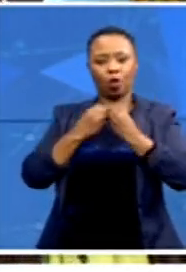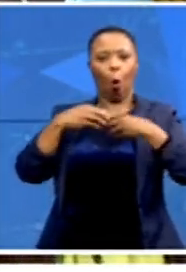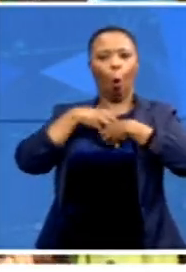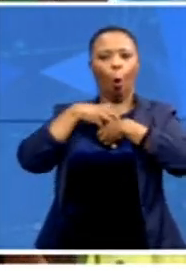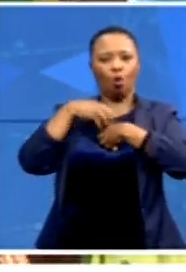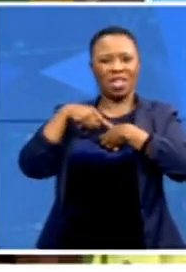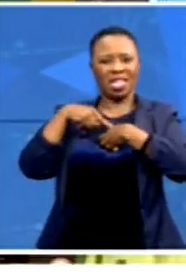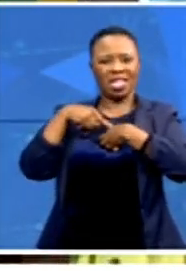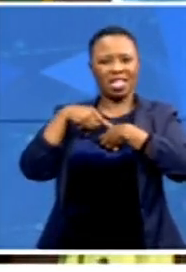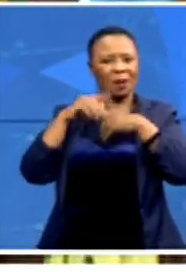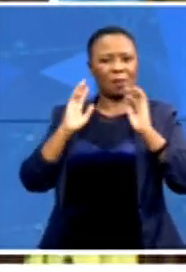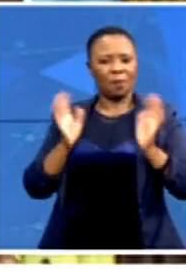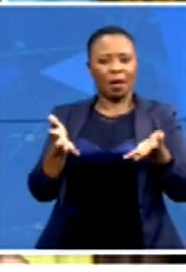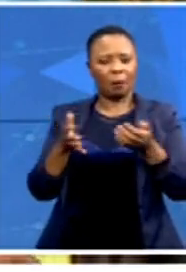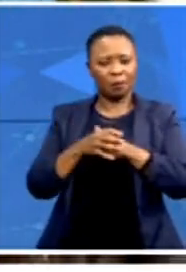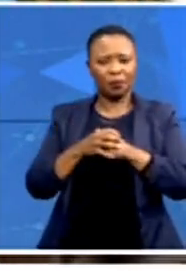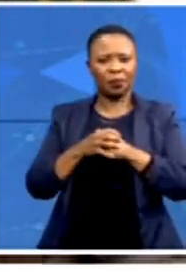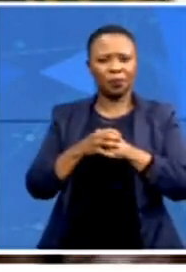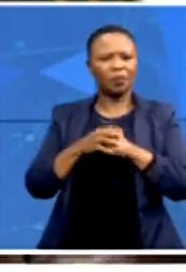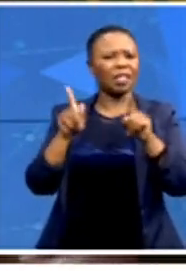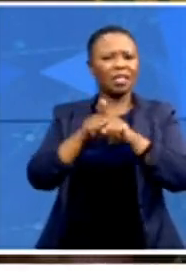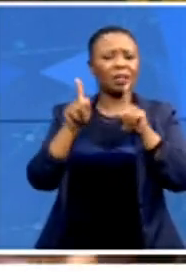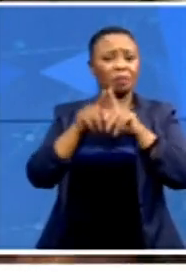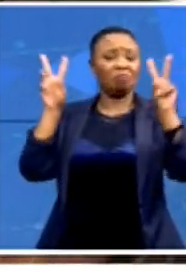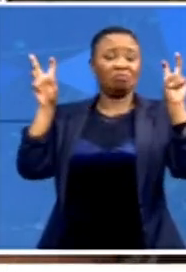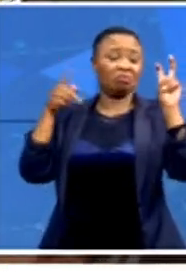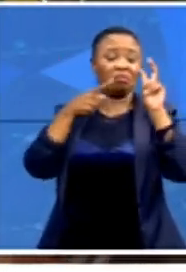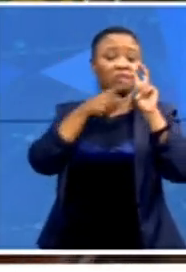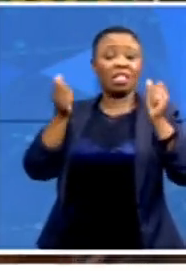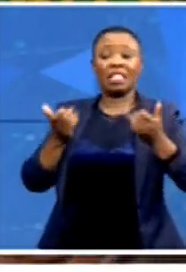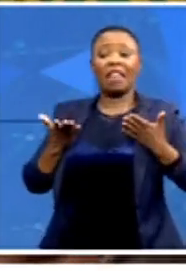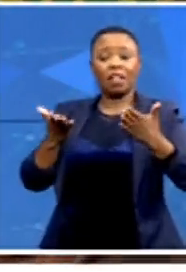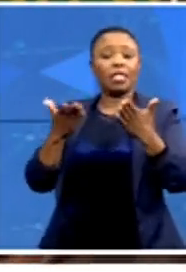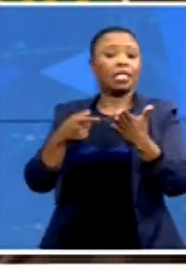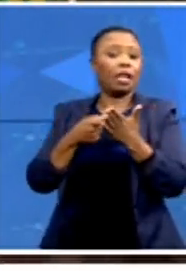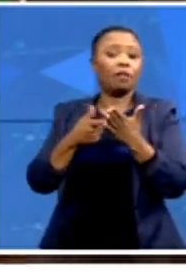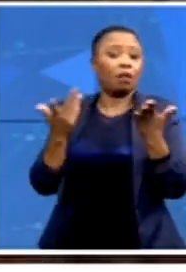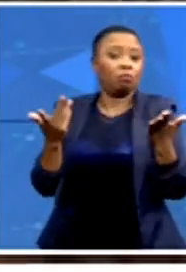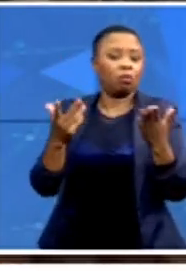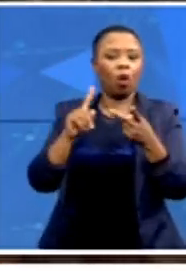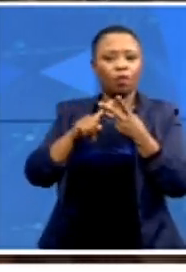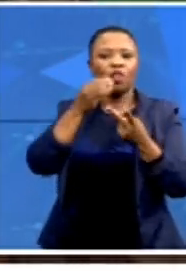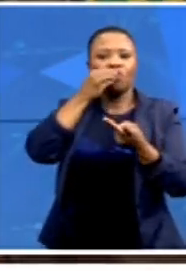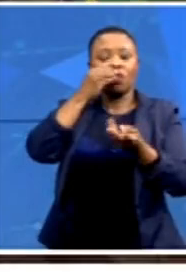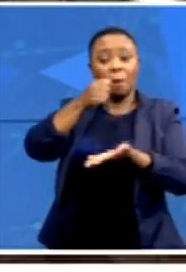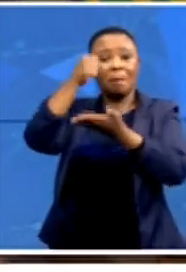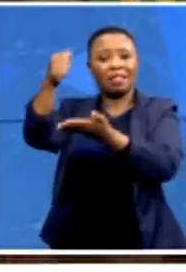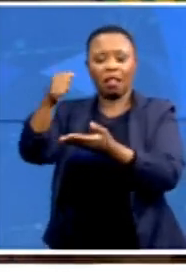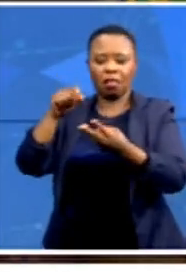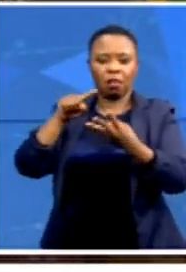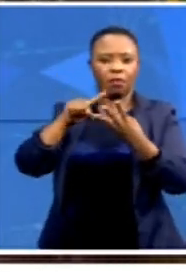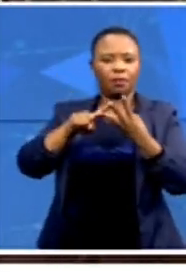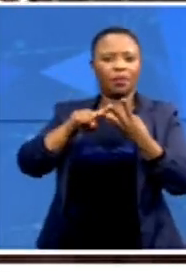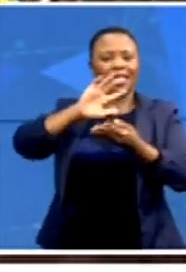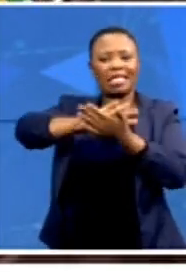the so-called service delivery or your food parcels, your Sasa grants are even